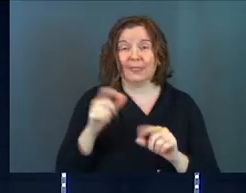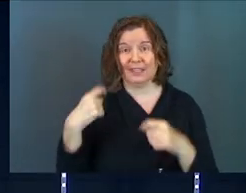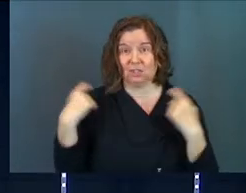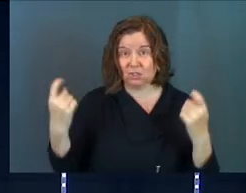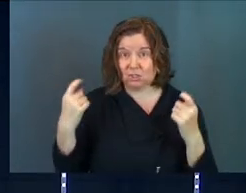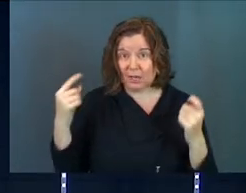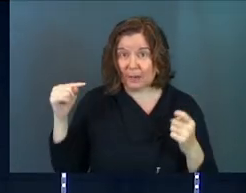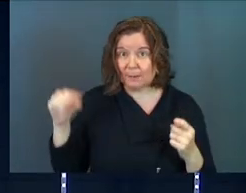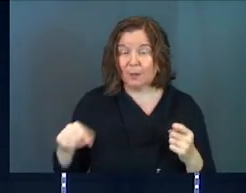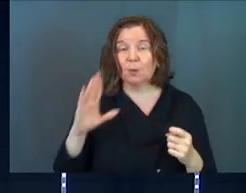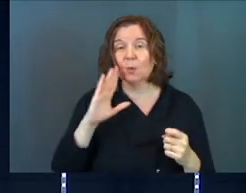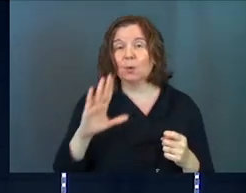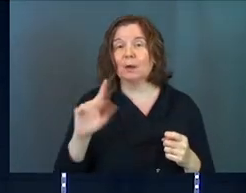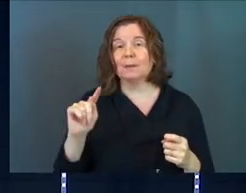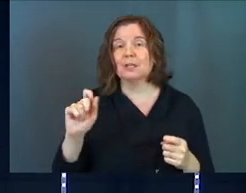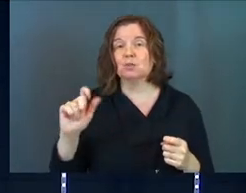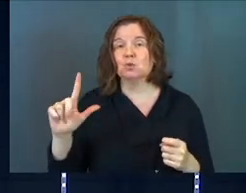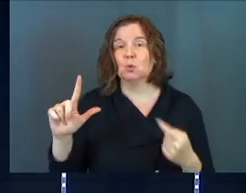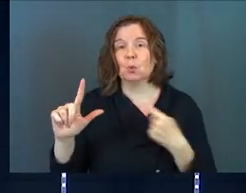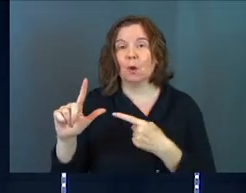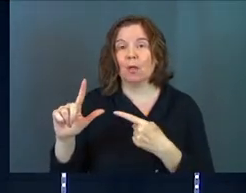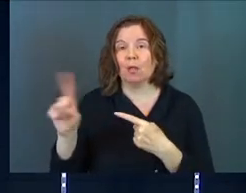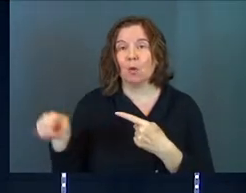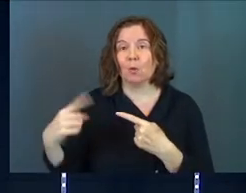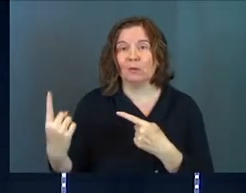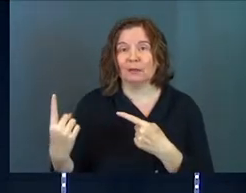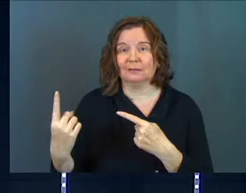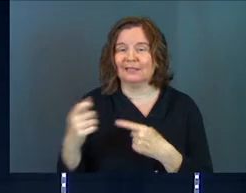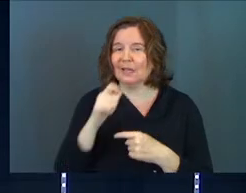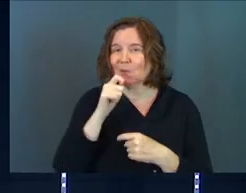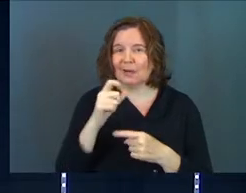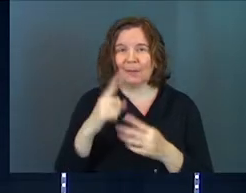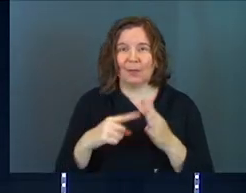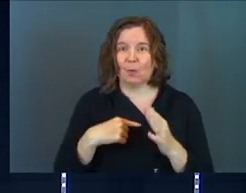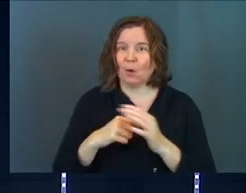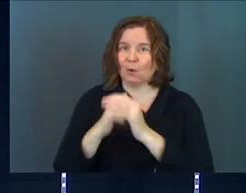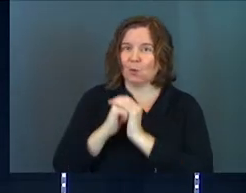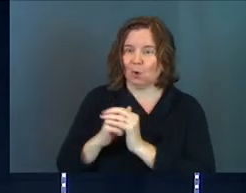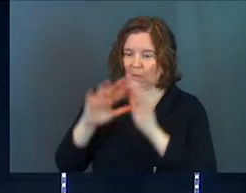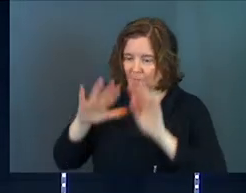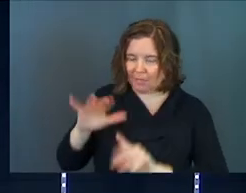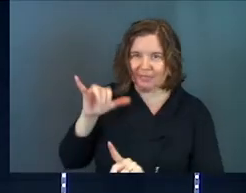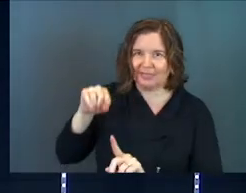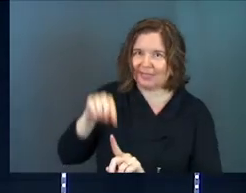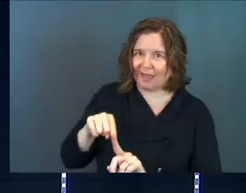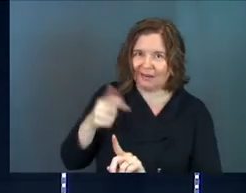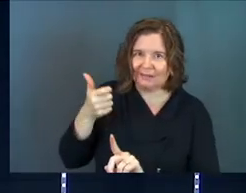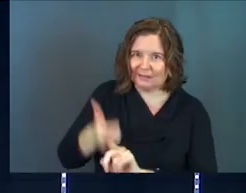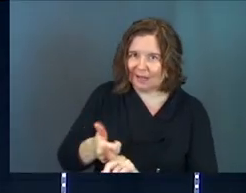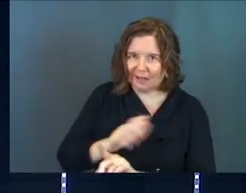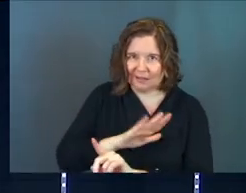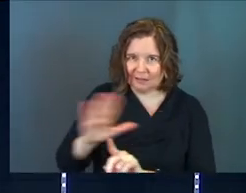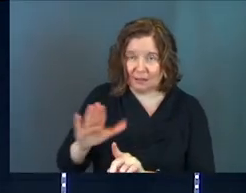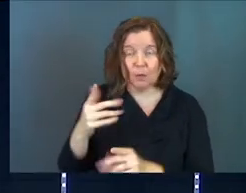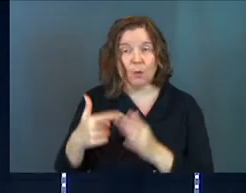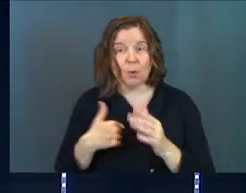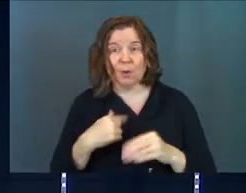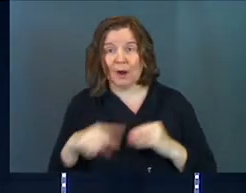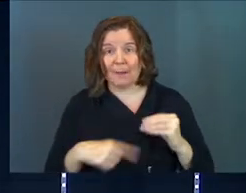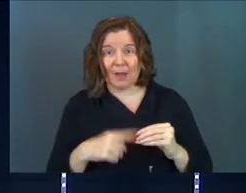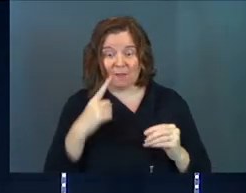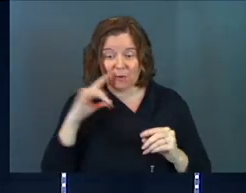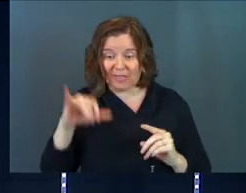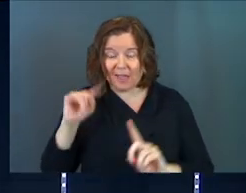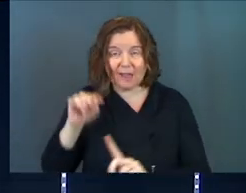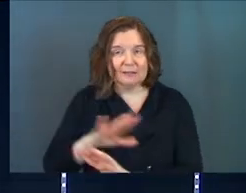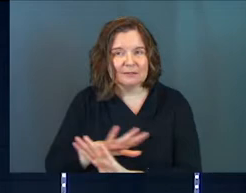gymnasium will be a tool. It will not be what we worship. It will not be what we're about.